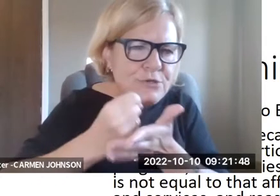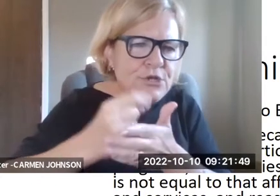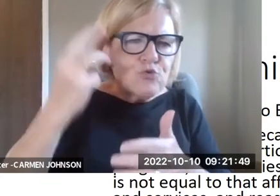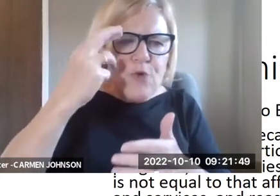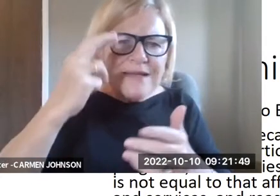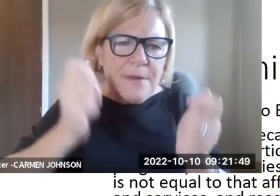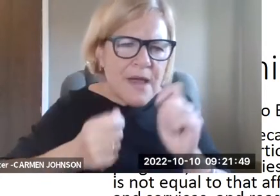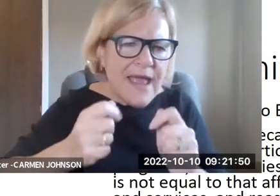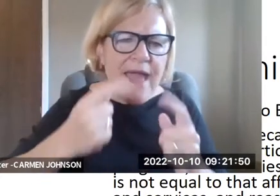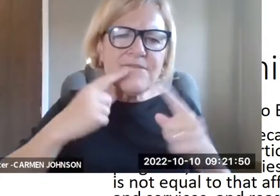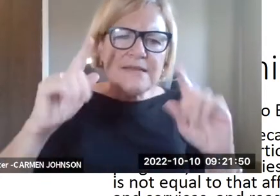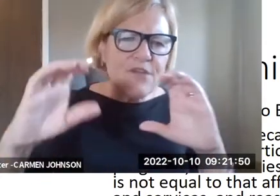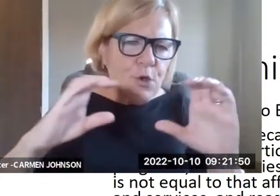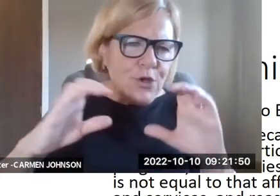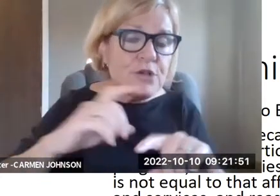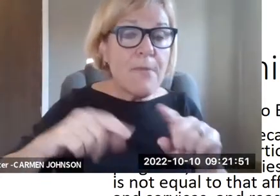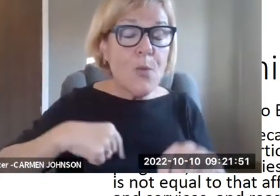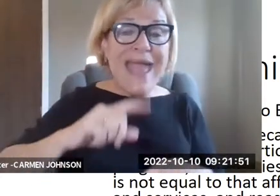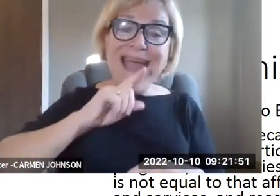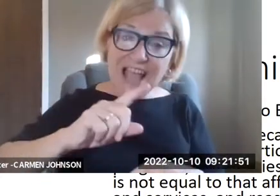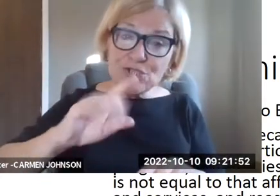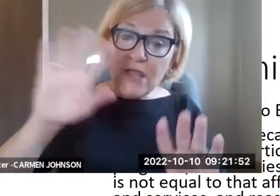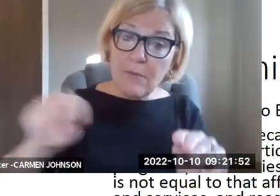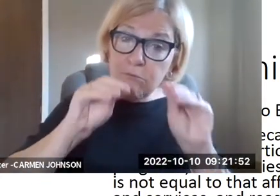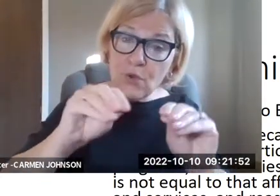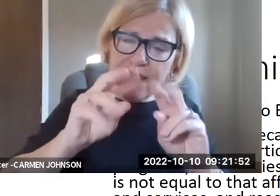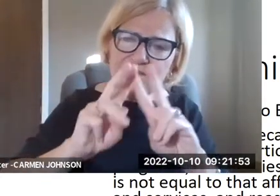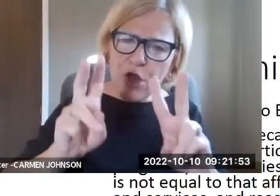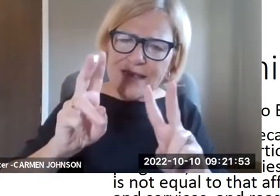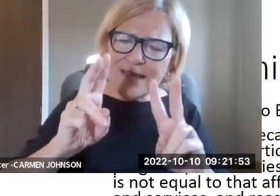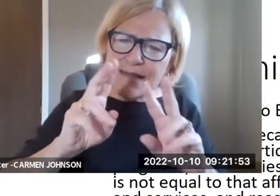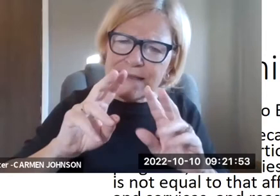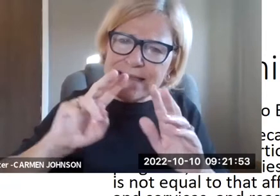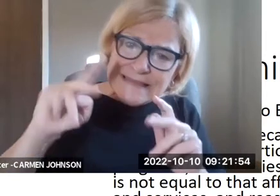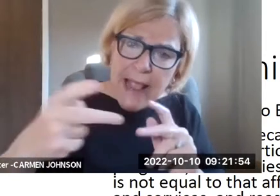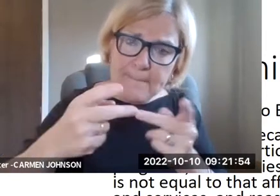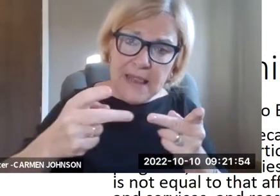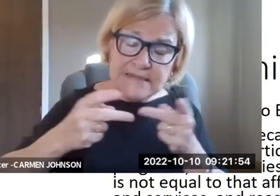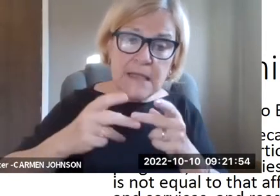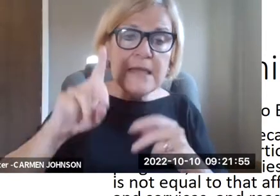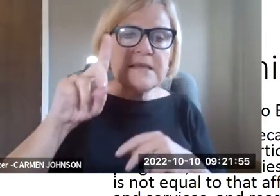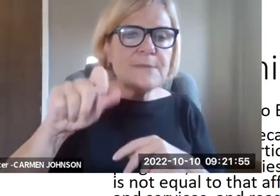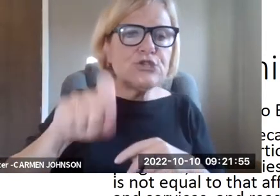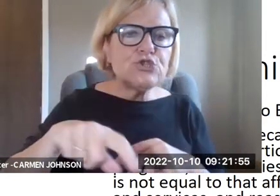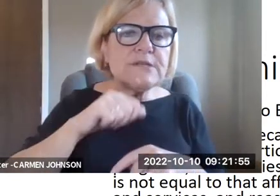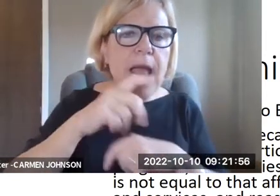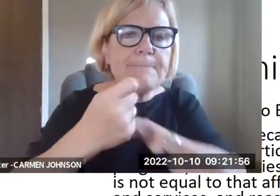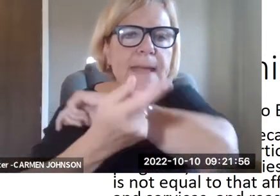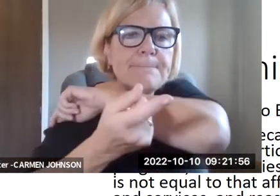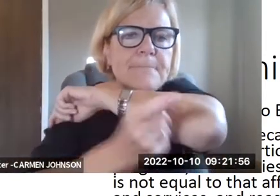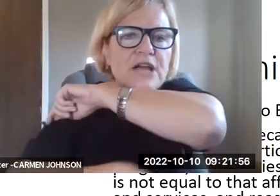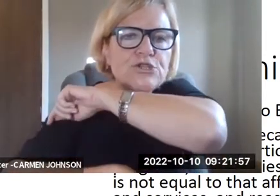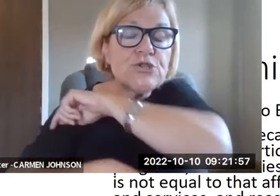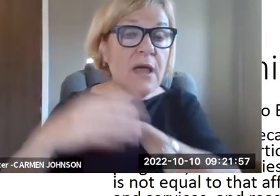right into sort of as lawyers, the theories of liability, right? No disparate treatment, reasonable modifications, effective communication. But we